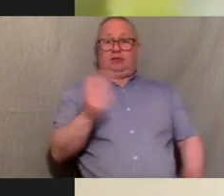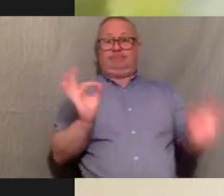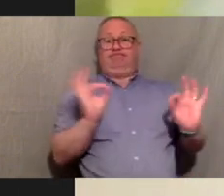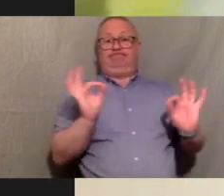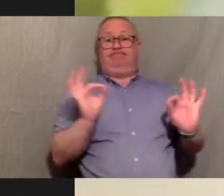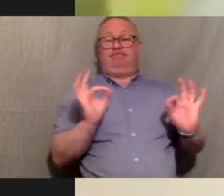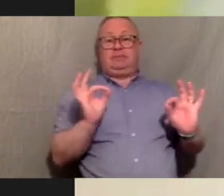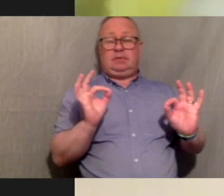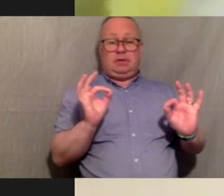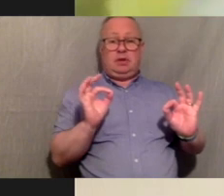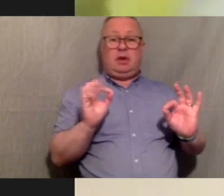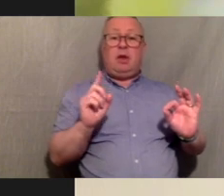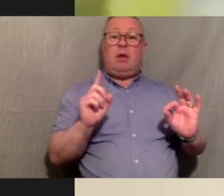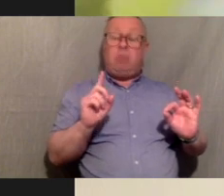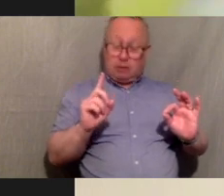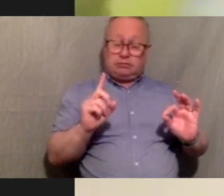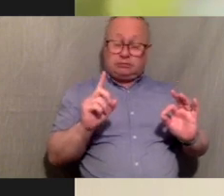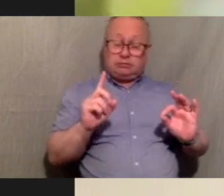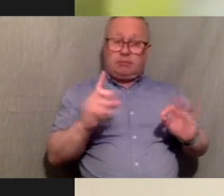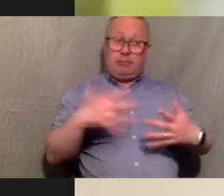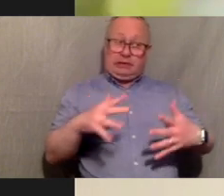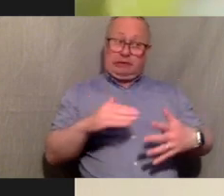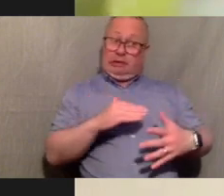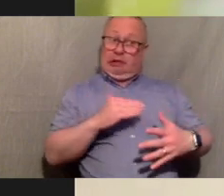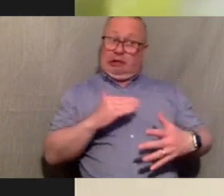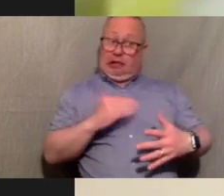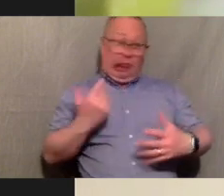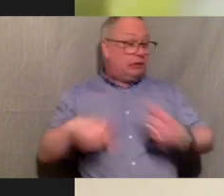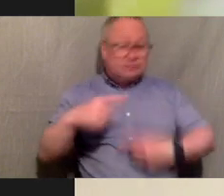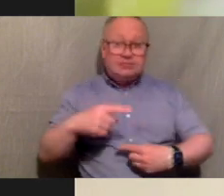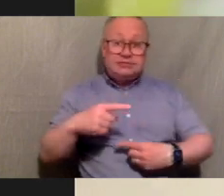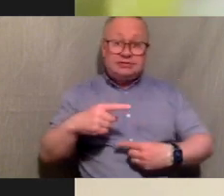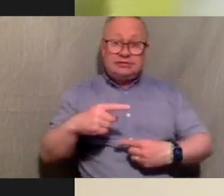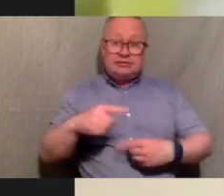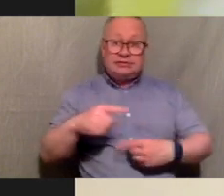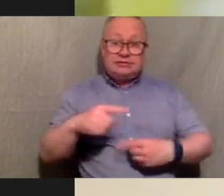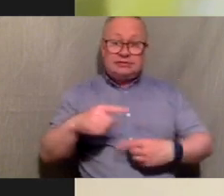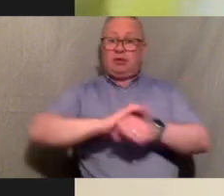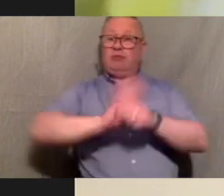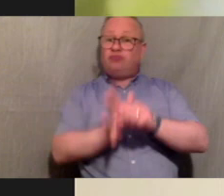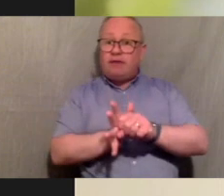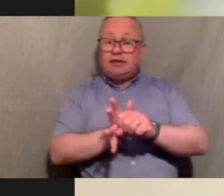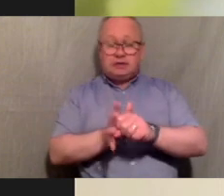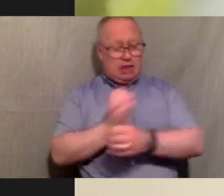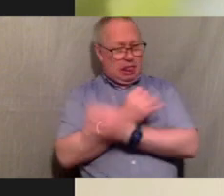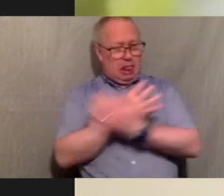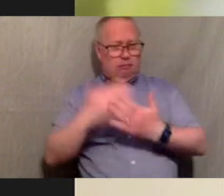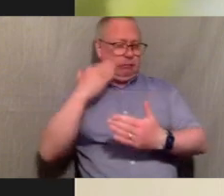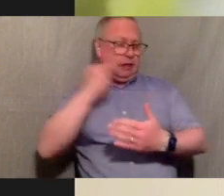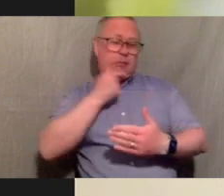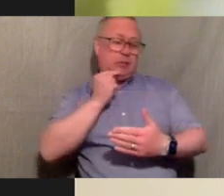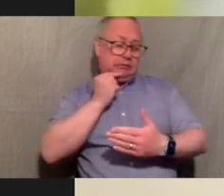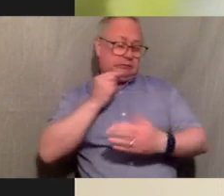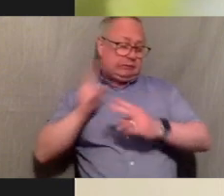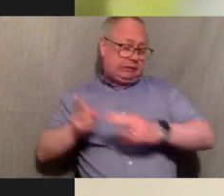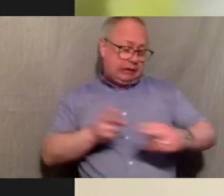as you're seeing with the whole coronavirus experience of the same community dying and just like steven said me myself i'm a support worker i work in the care industry